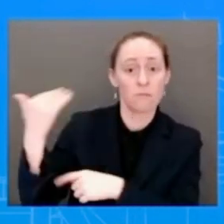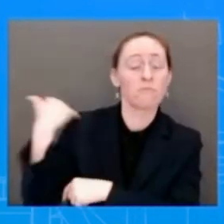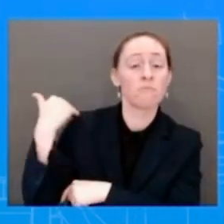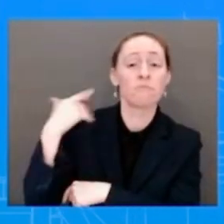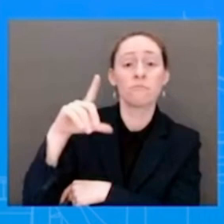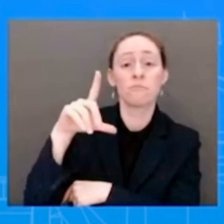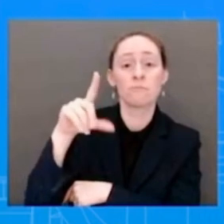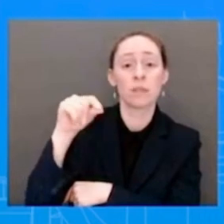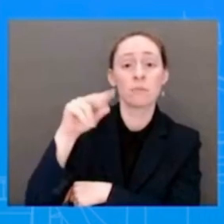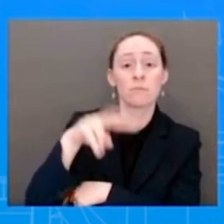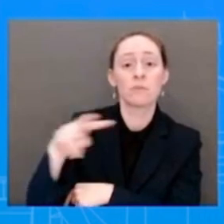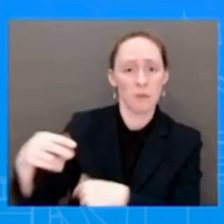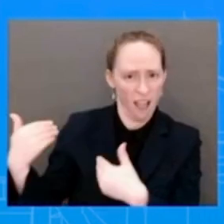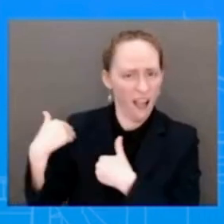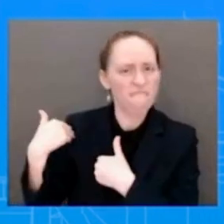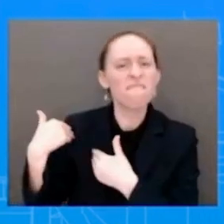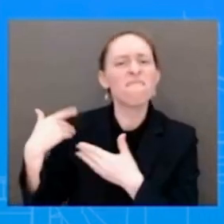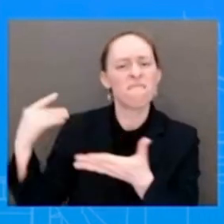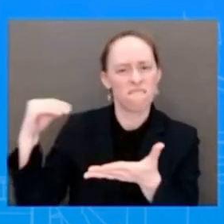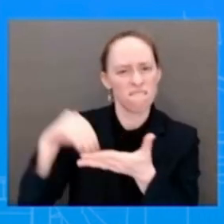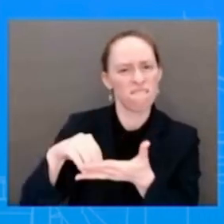his support for paid family and medical leave.